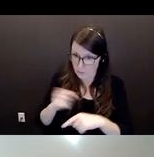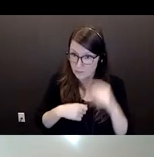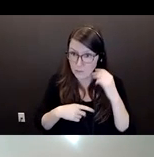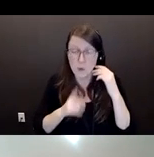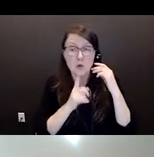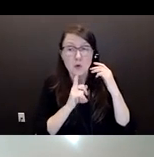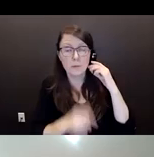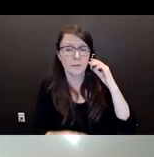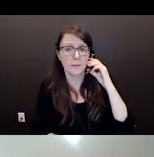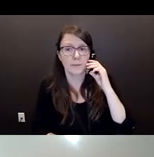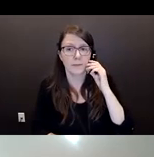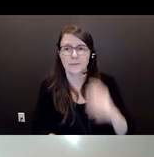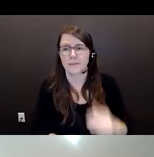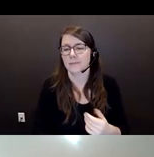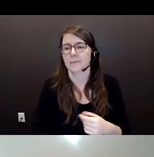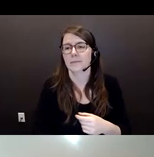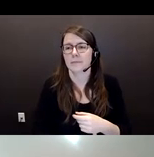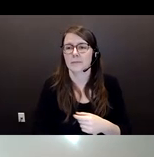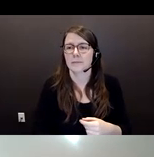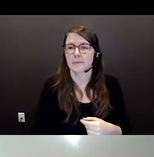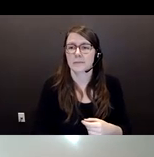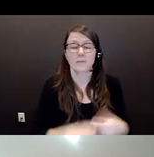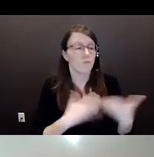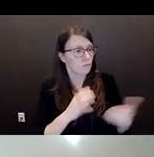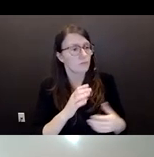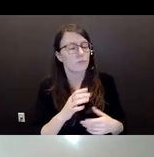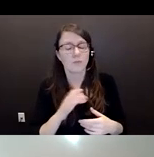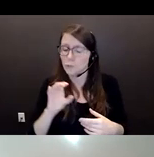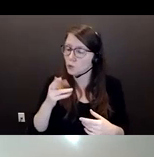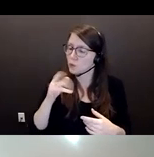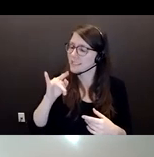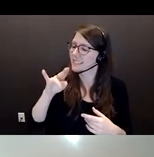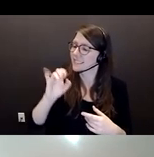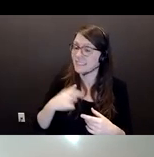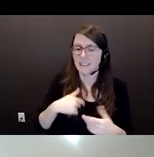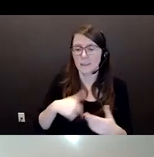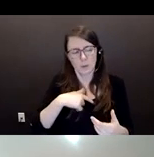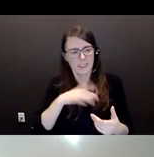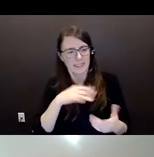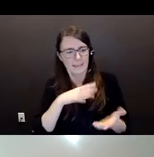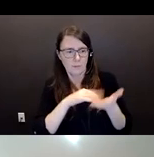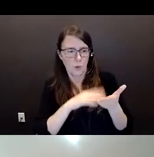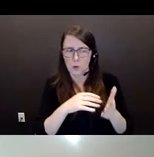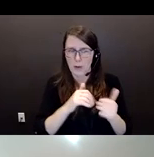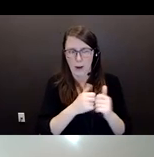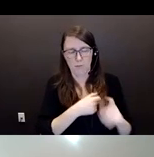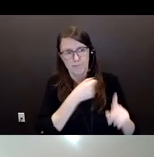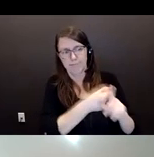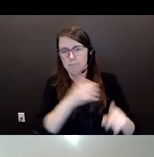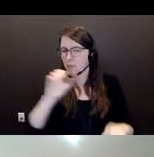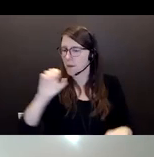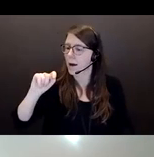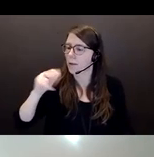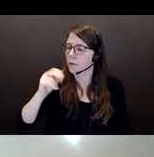So Christine, we've had an opportunity to learn a little bit about that. We know the impact that it's had a devastating impact.